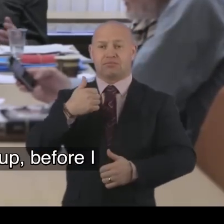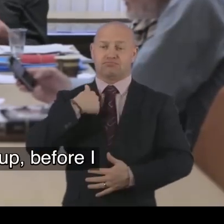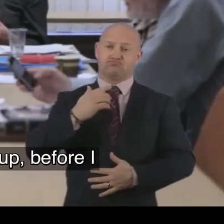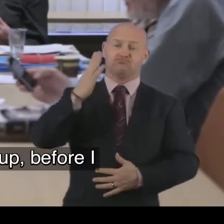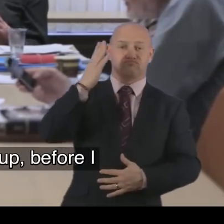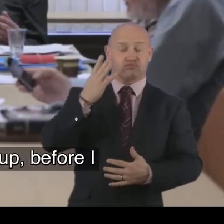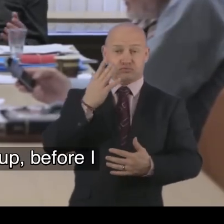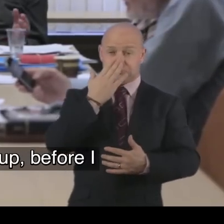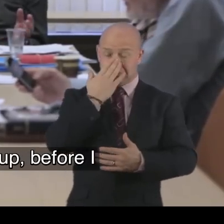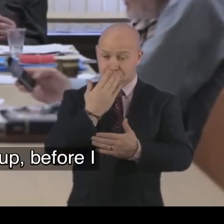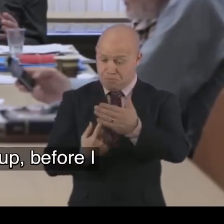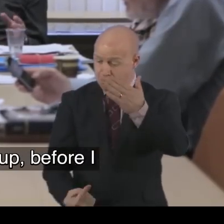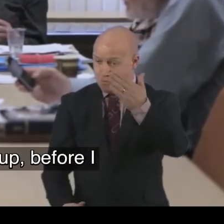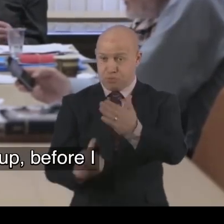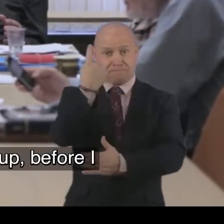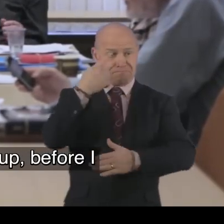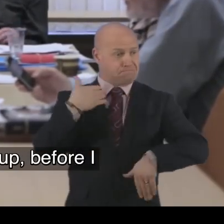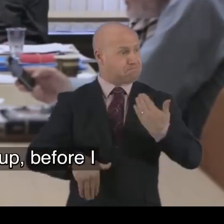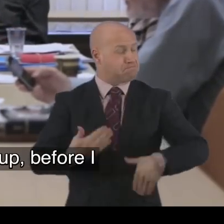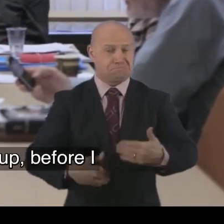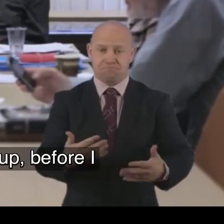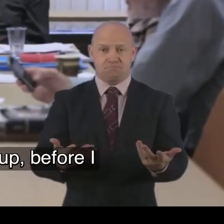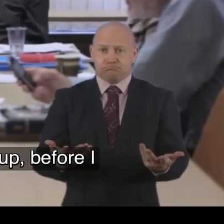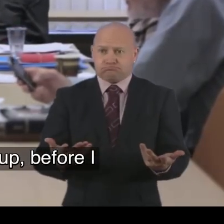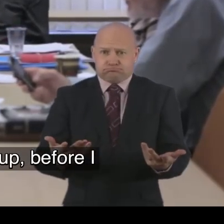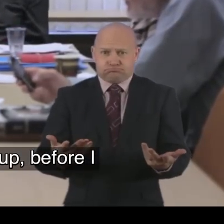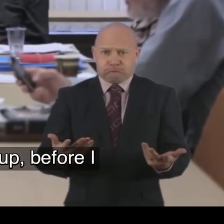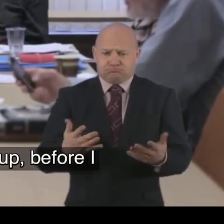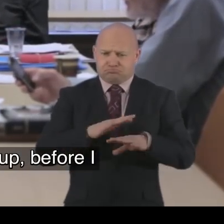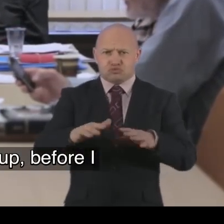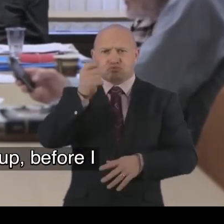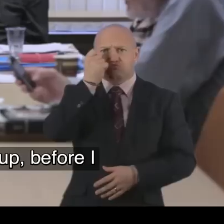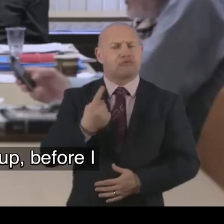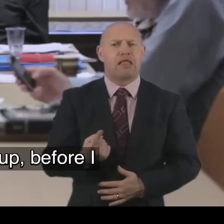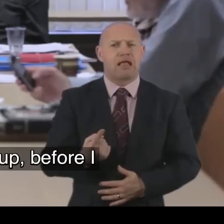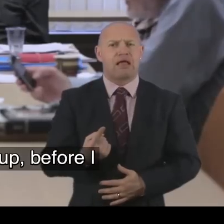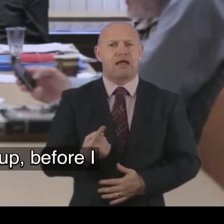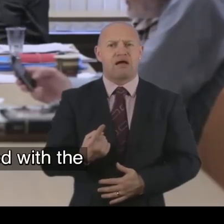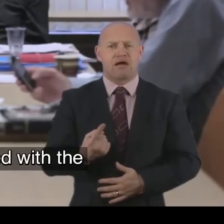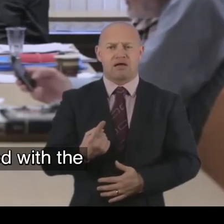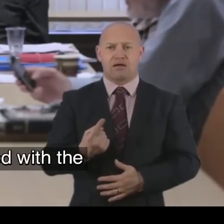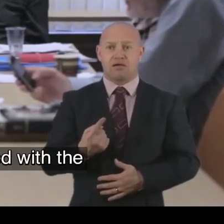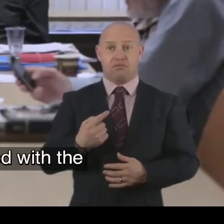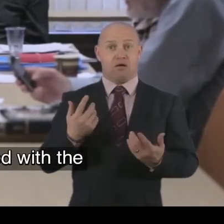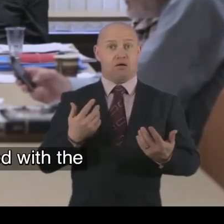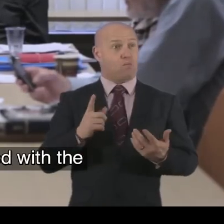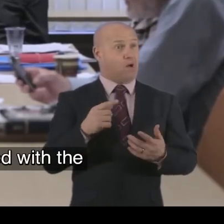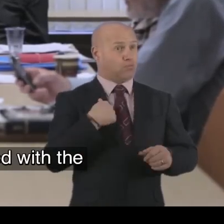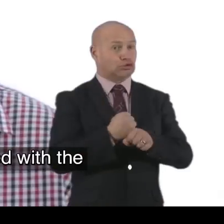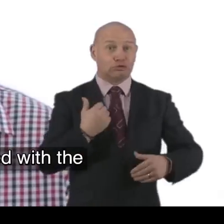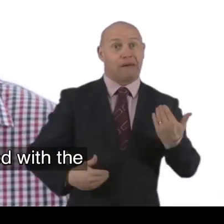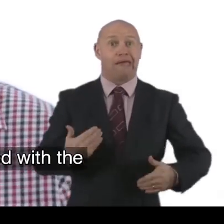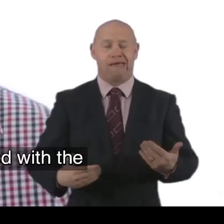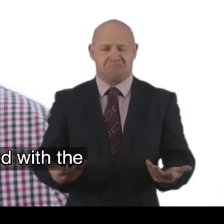a life of its own. It just shot up before, even aware that I was doing it, I think. I was desperate